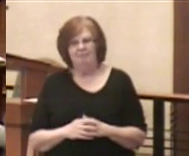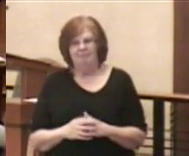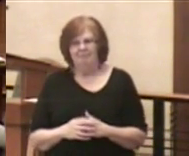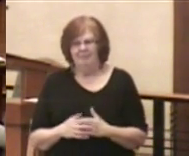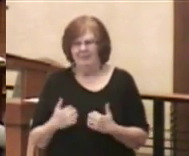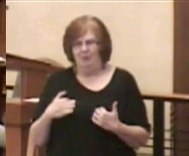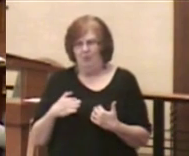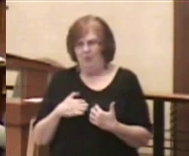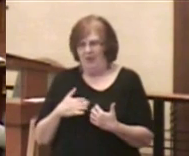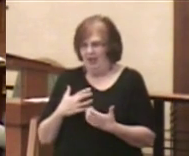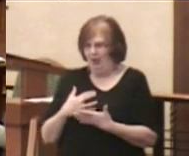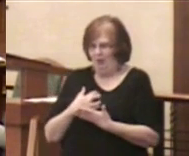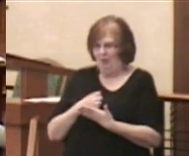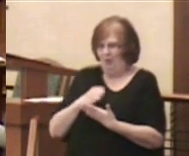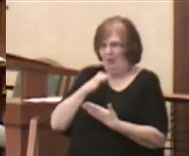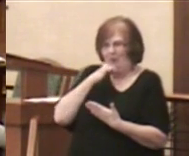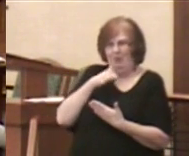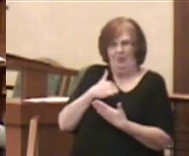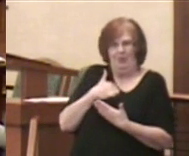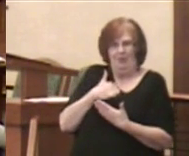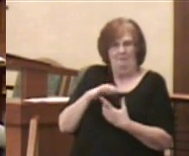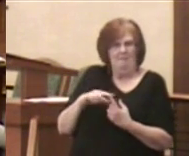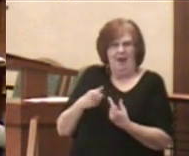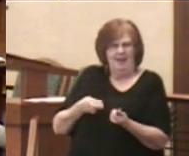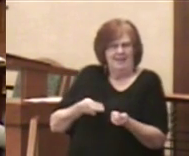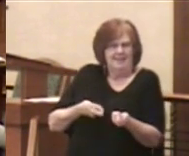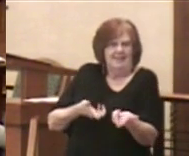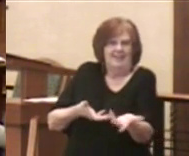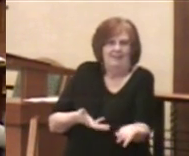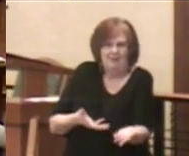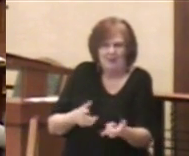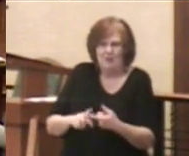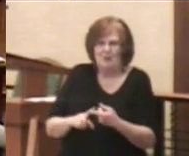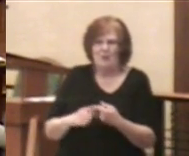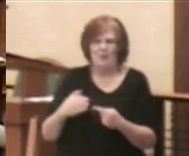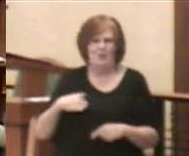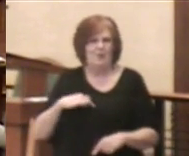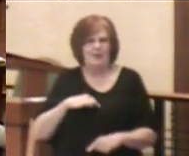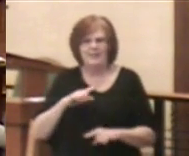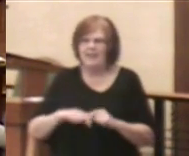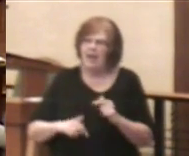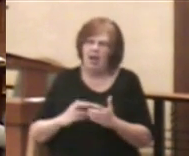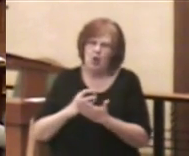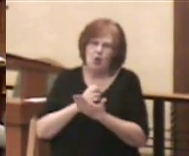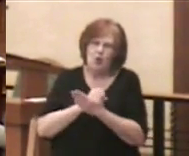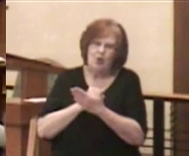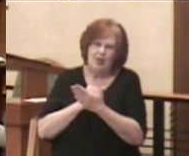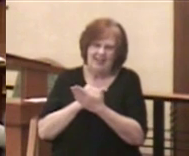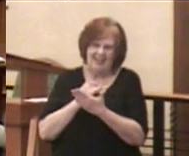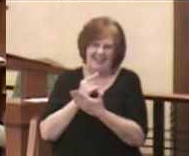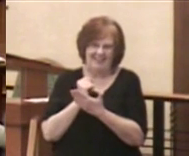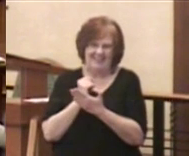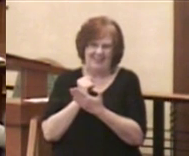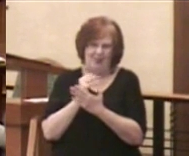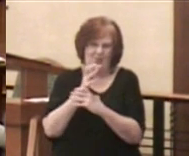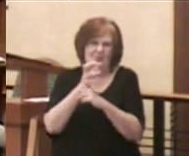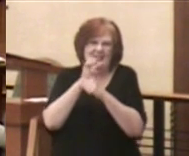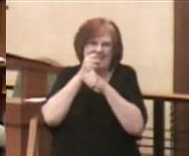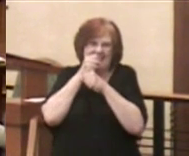deserve but is poured out to us. We cannot earn it. It is received.